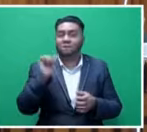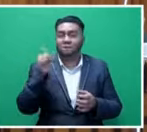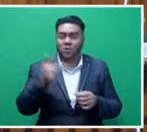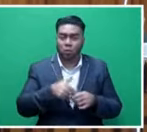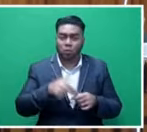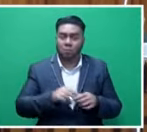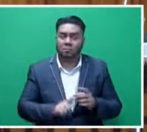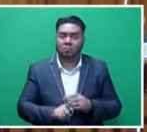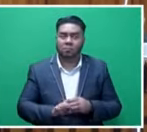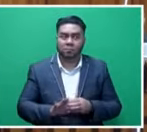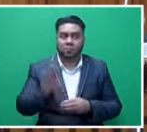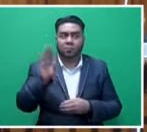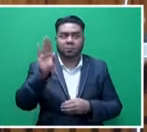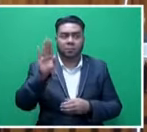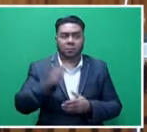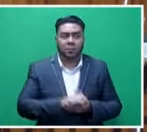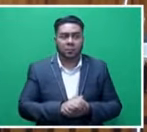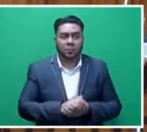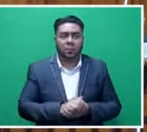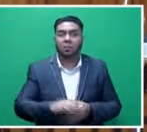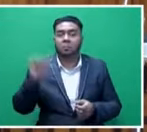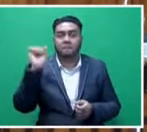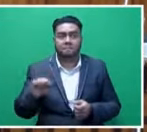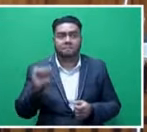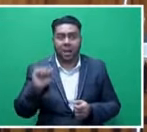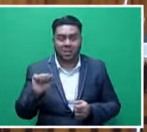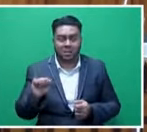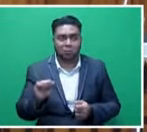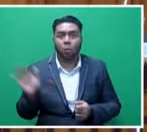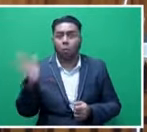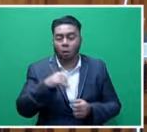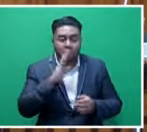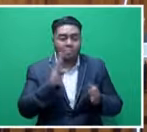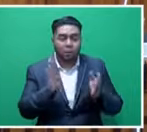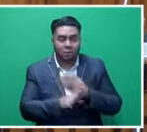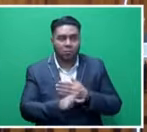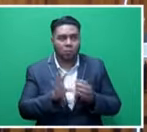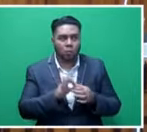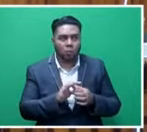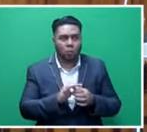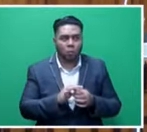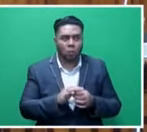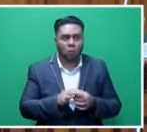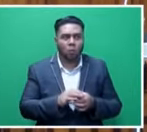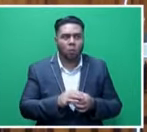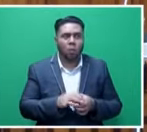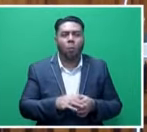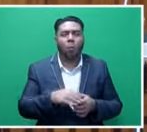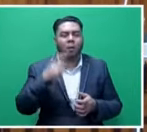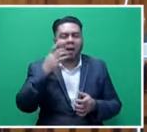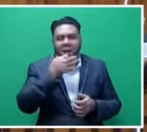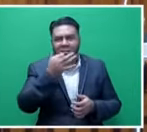about 145 years' dollars a barrel, the bus companies, which are all privately owned in Fiji, were clamoring for bus fare